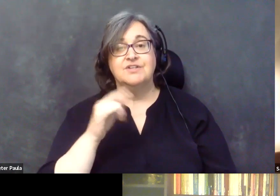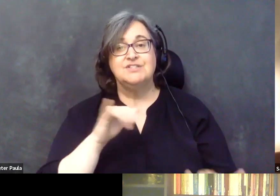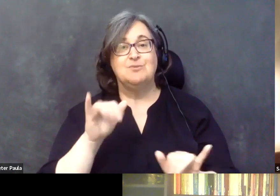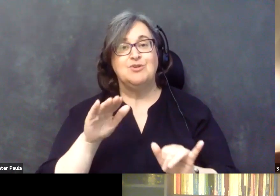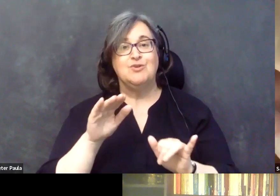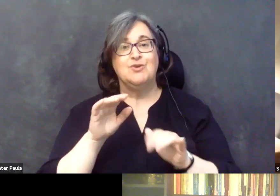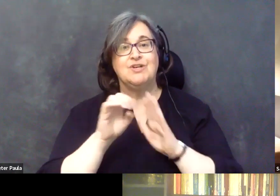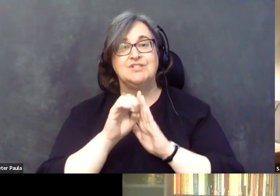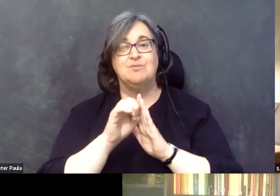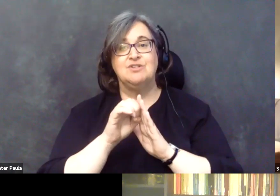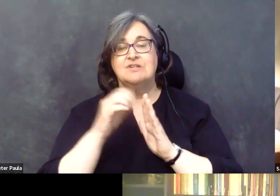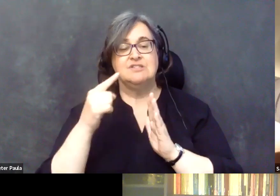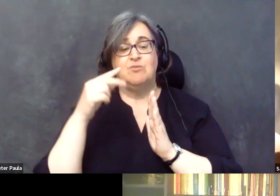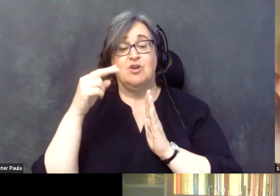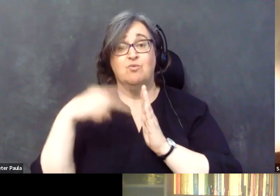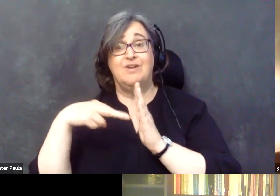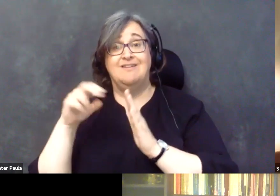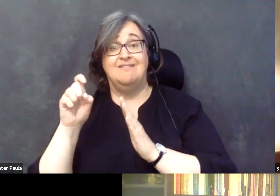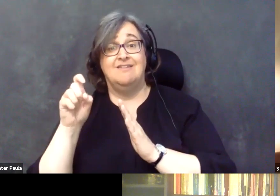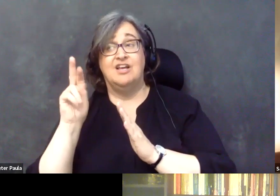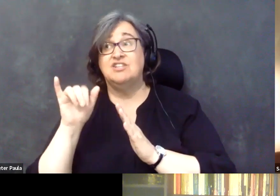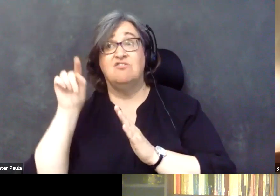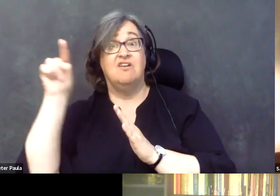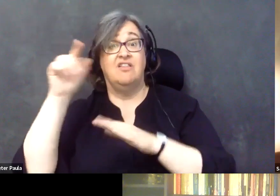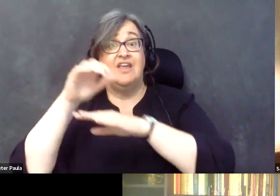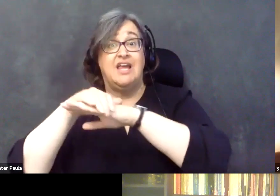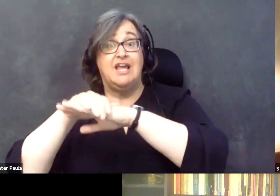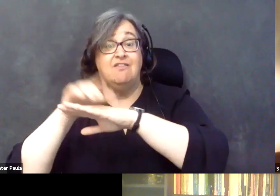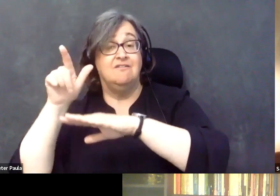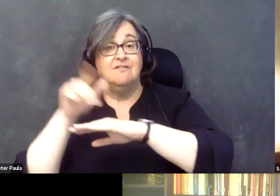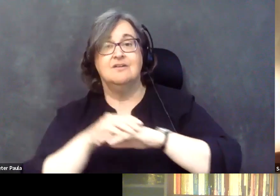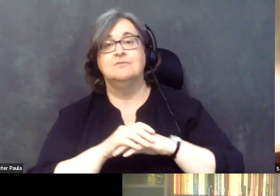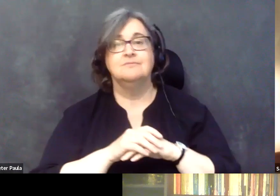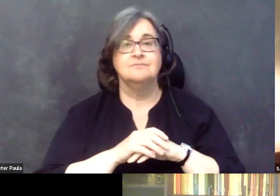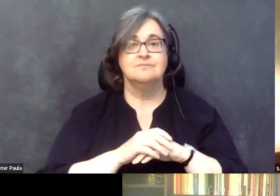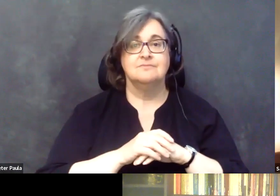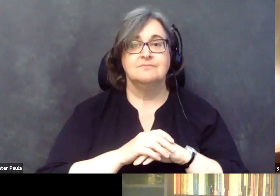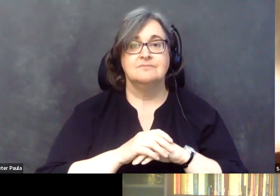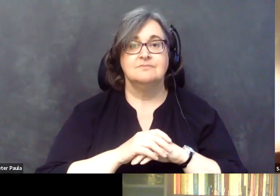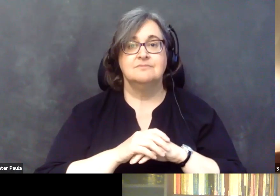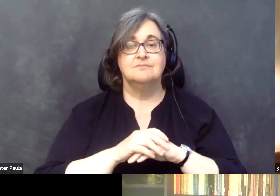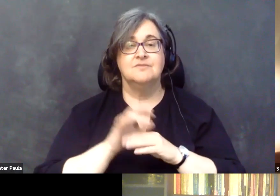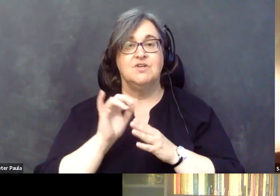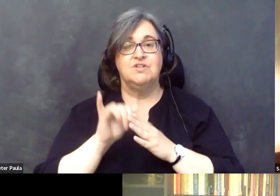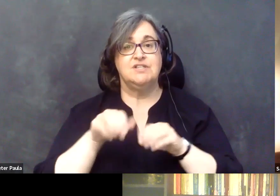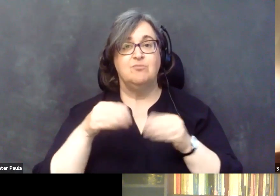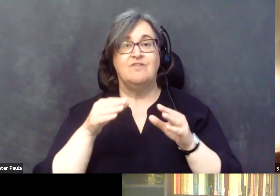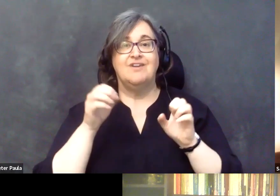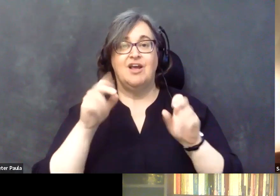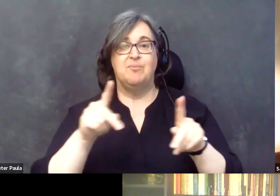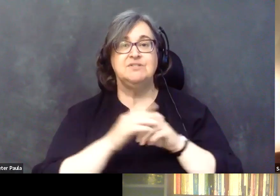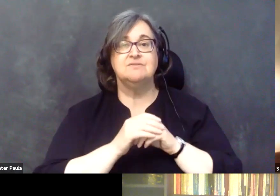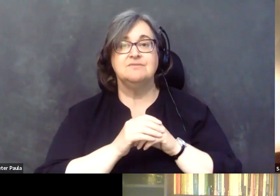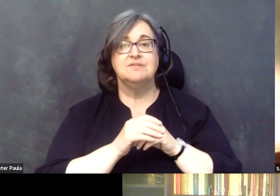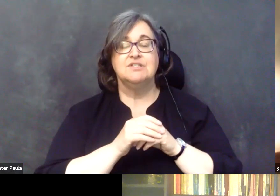your example of someone reading an x-ray in, you know, in England, um, does that provide opportunities, right? To